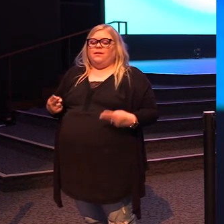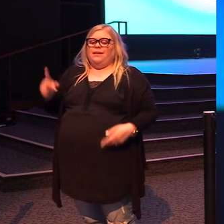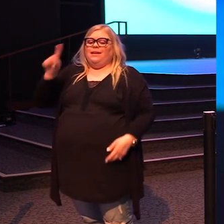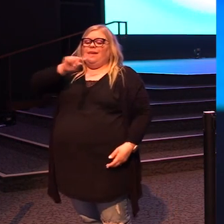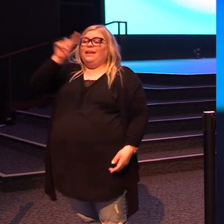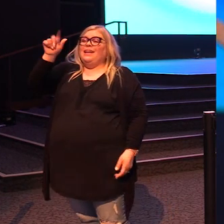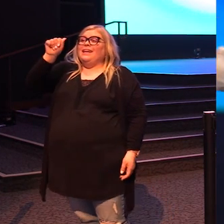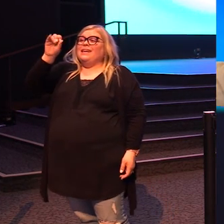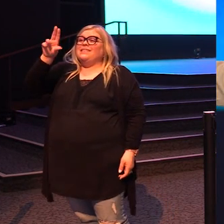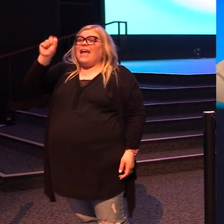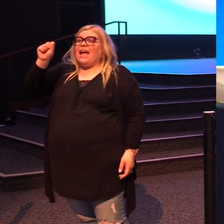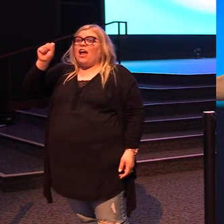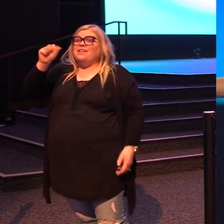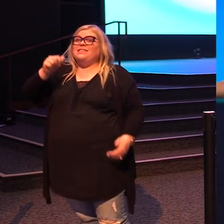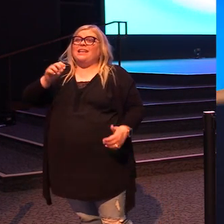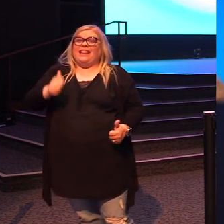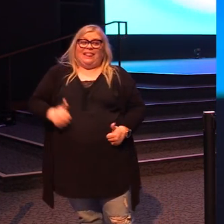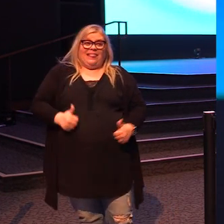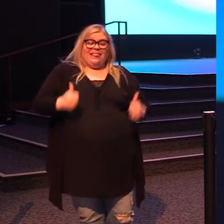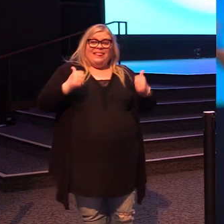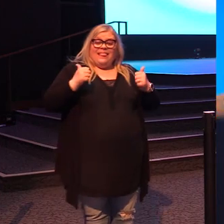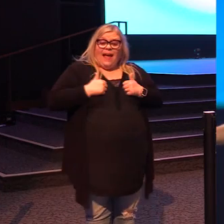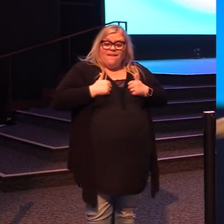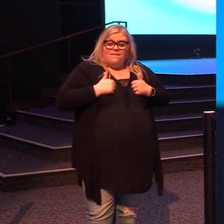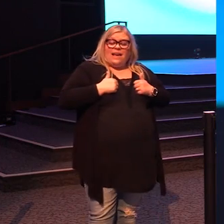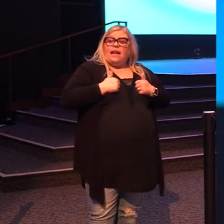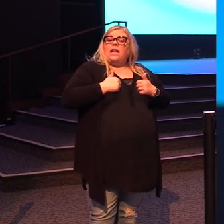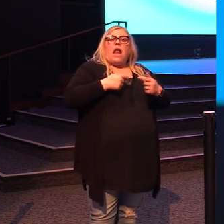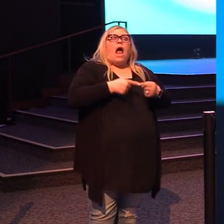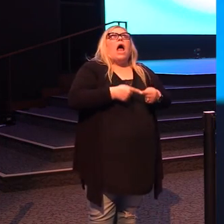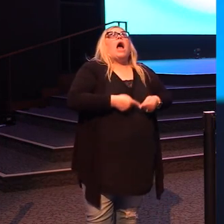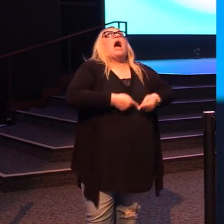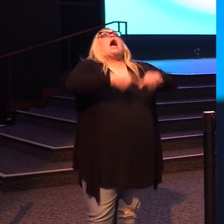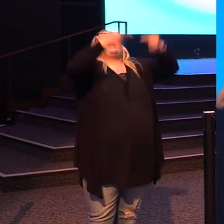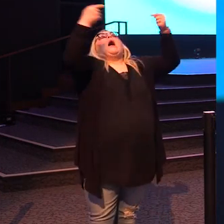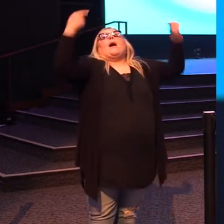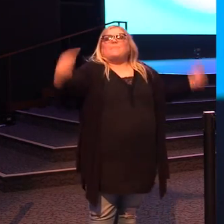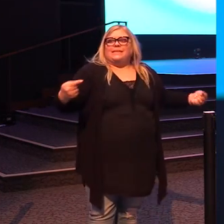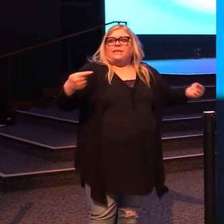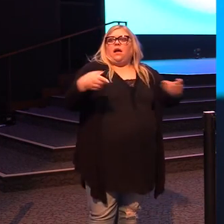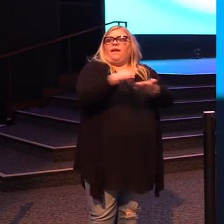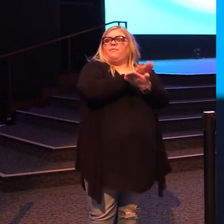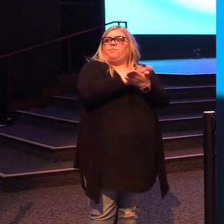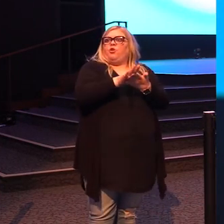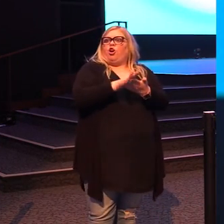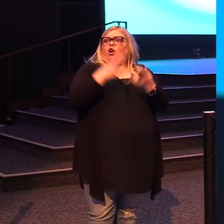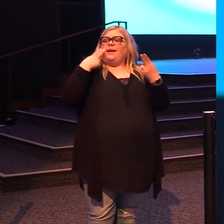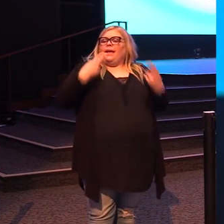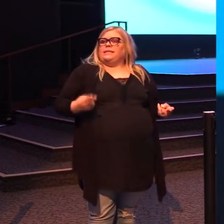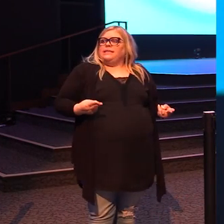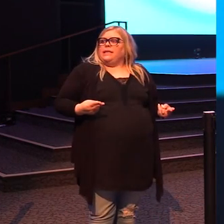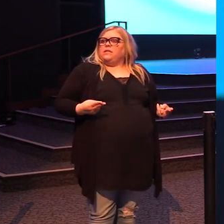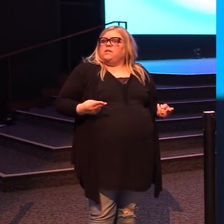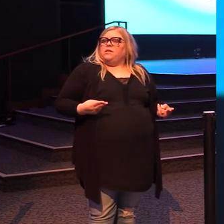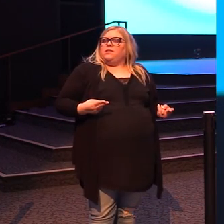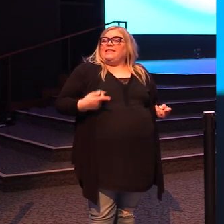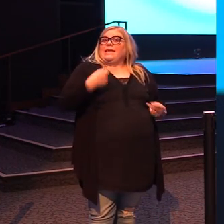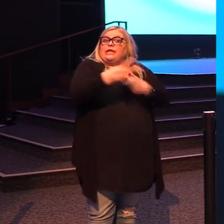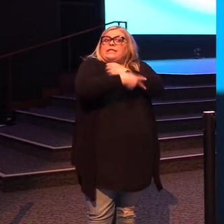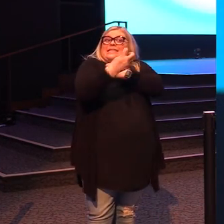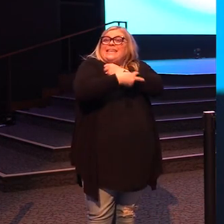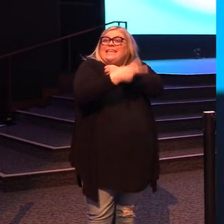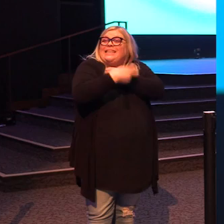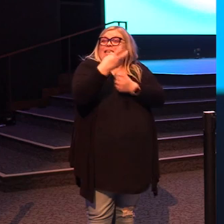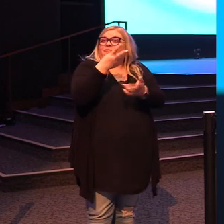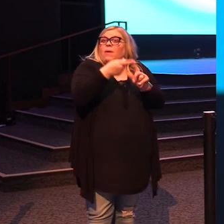Zacchaeus is living a life that is anything but pure and innocent. He is stealing